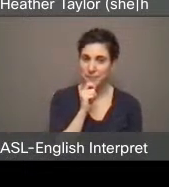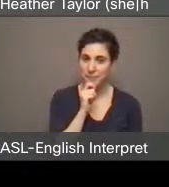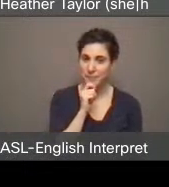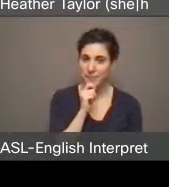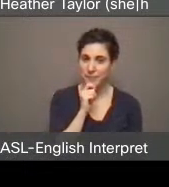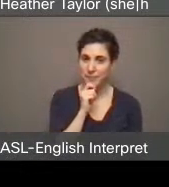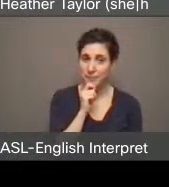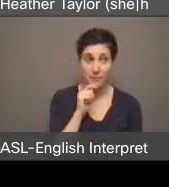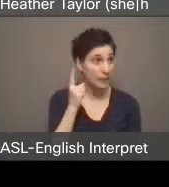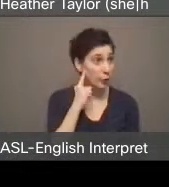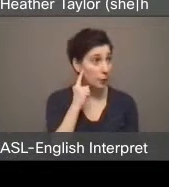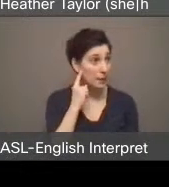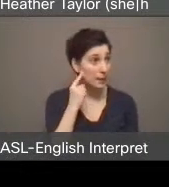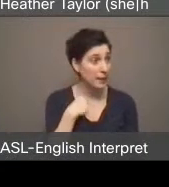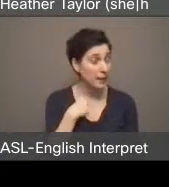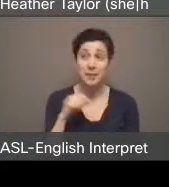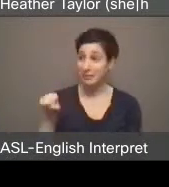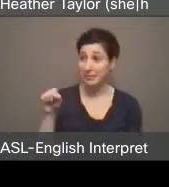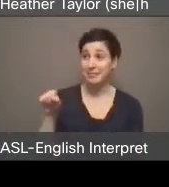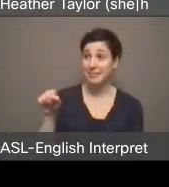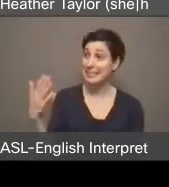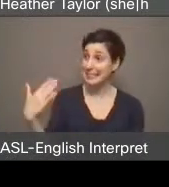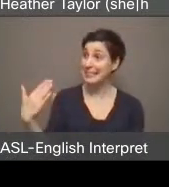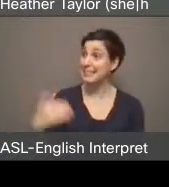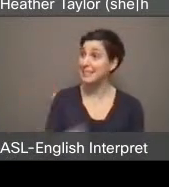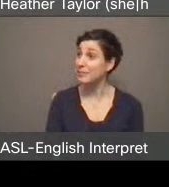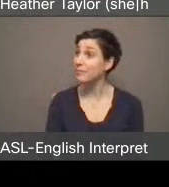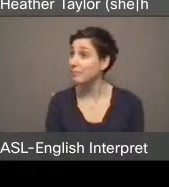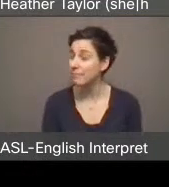Can you hear me? We can hear you. Yes, go ahead.